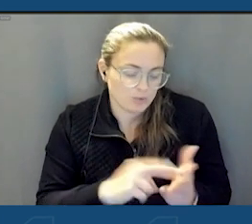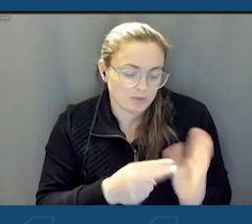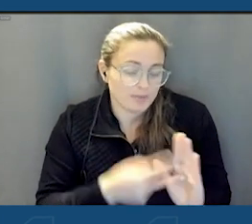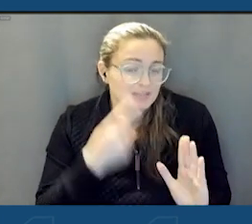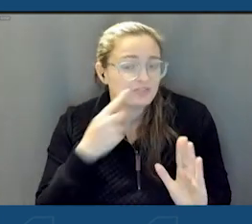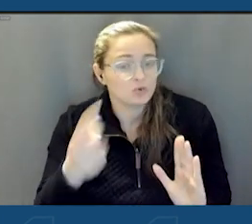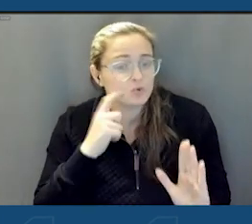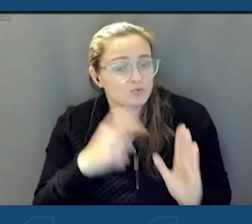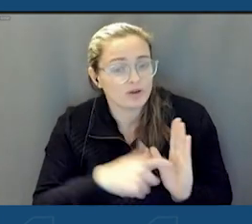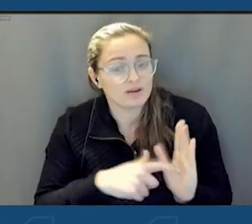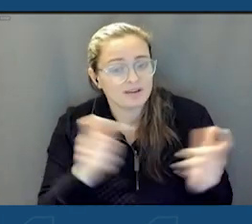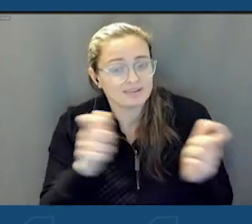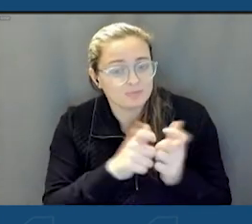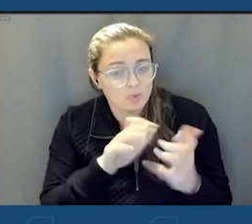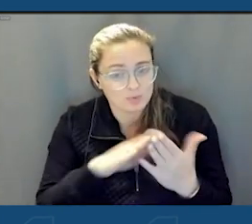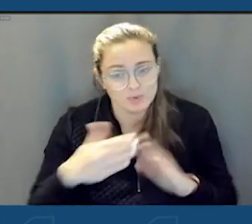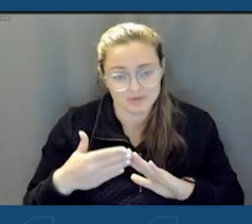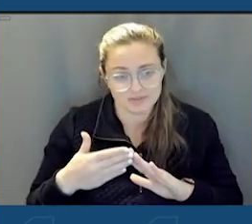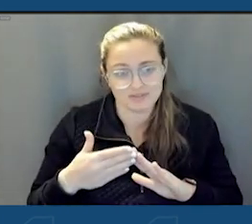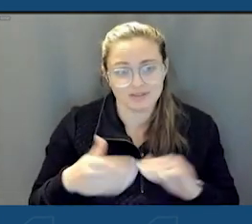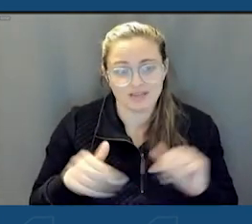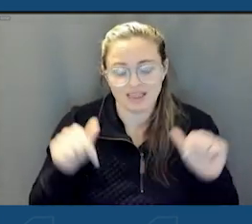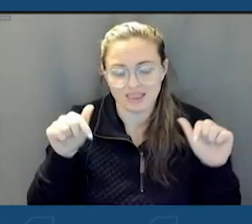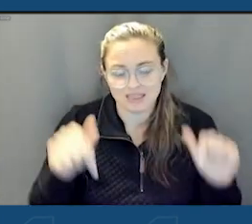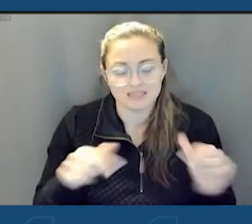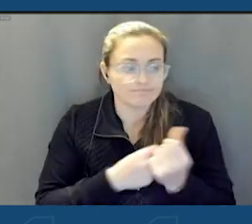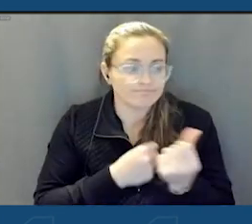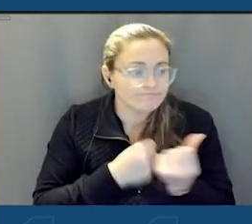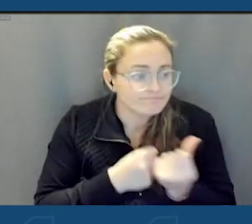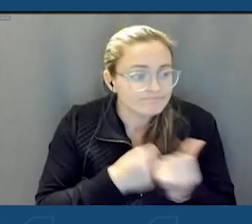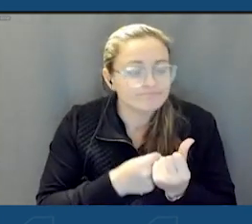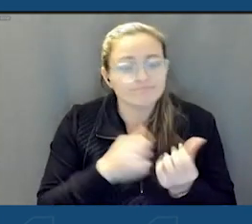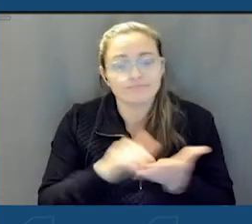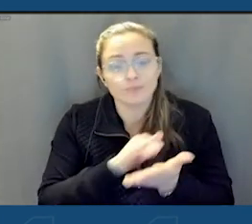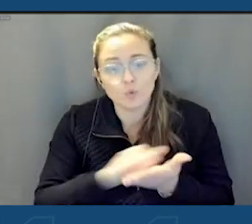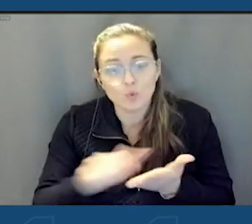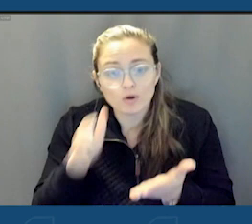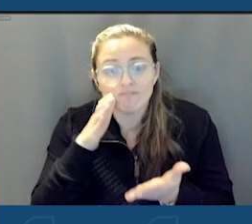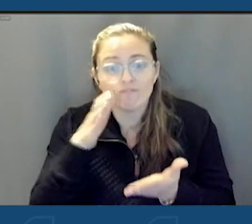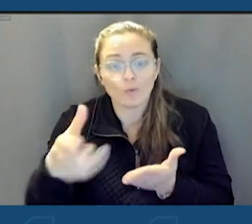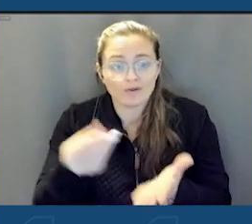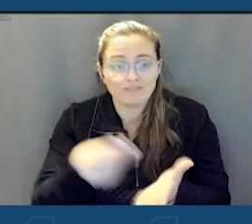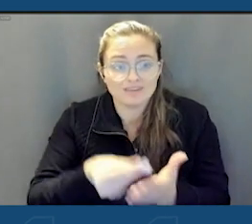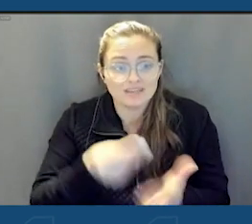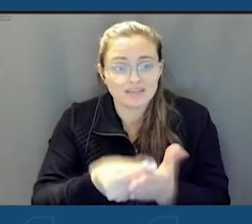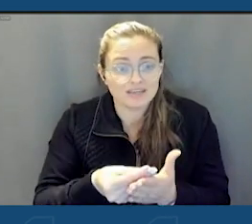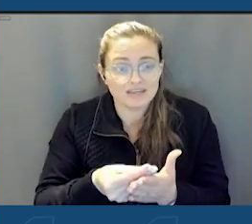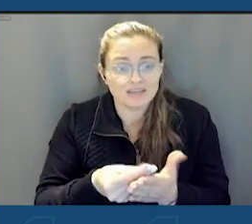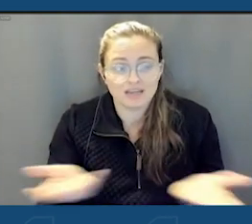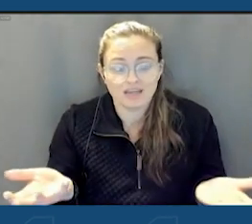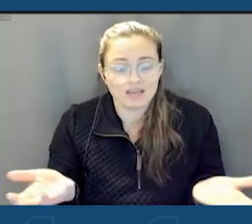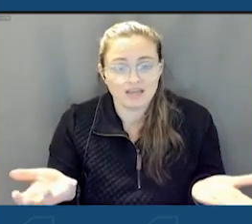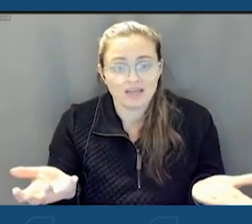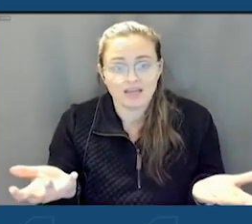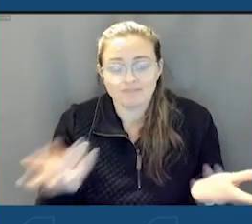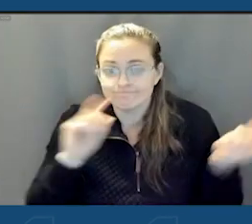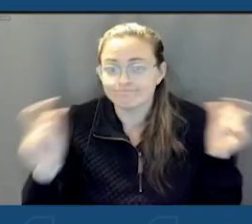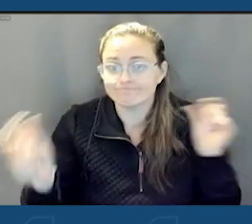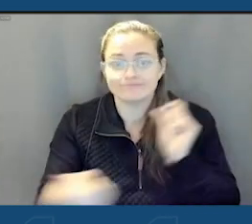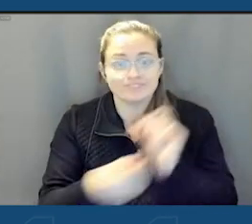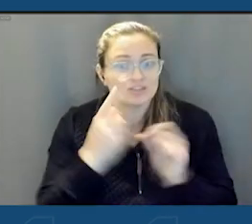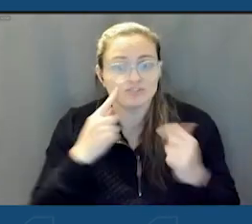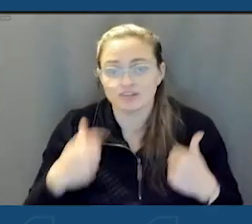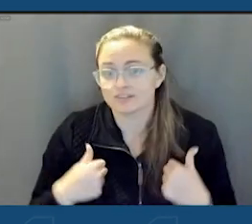to recognize small communities. This support of the New York forward funding is a game changer for us.